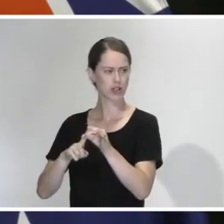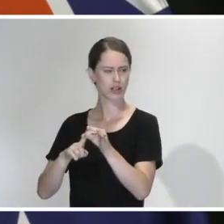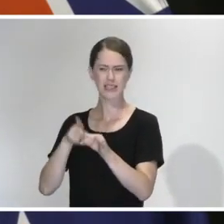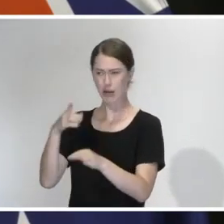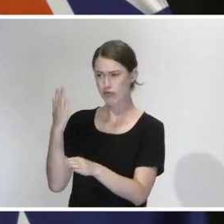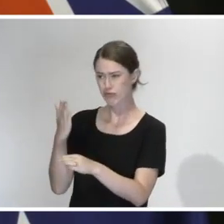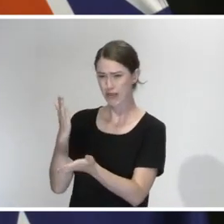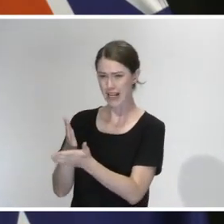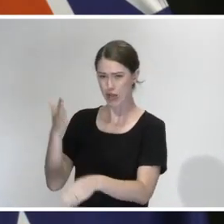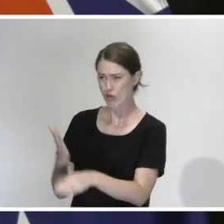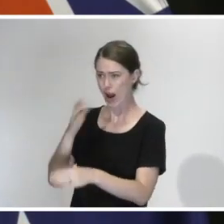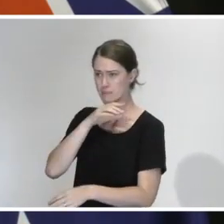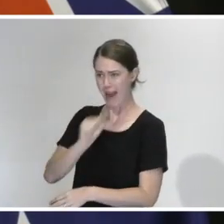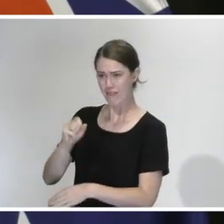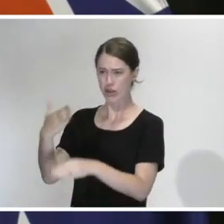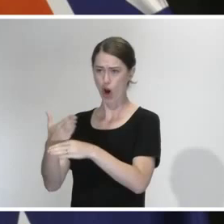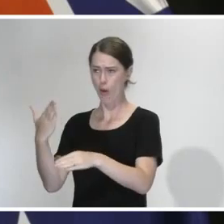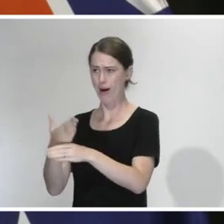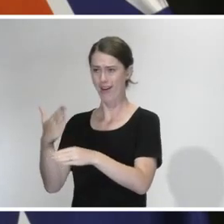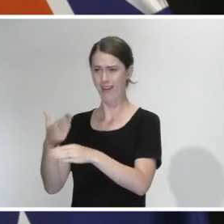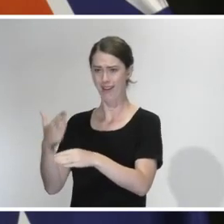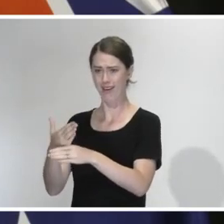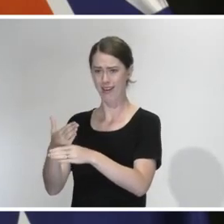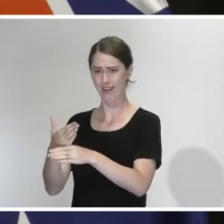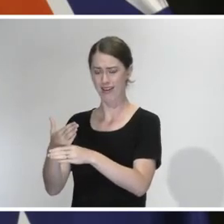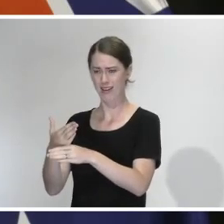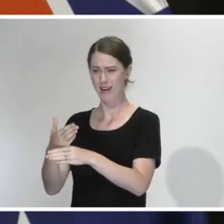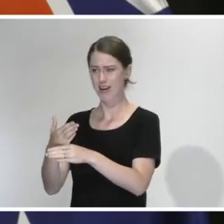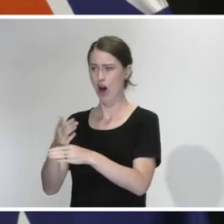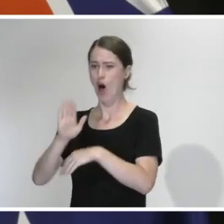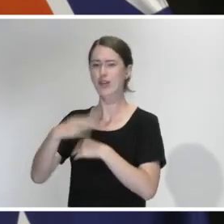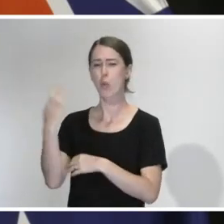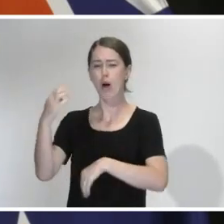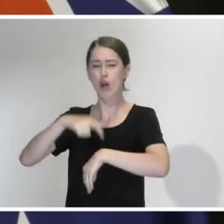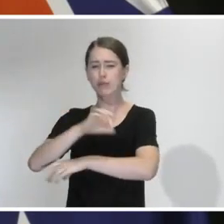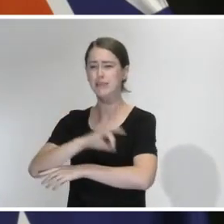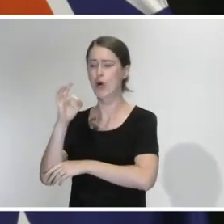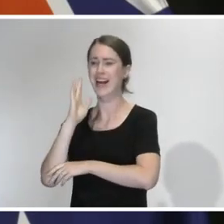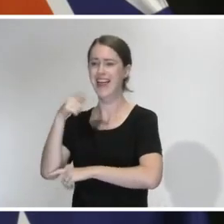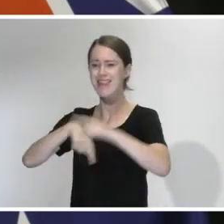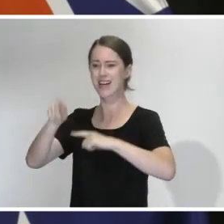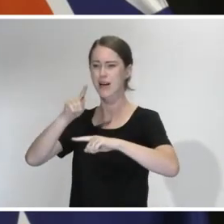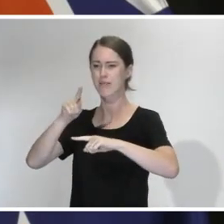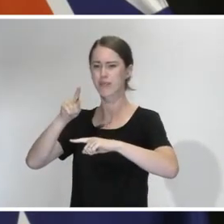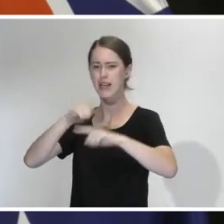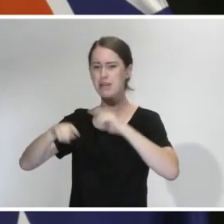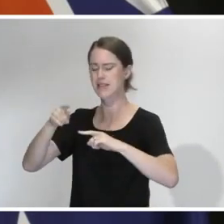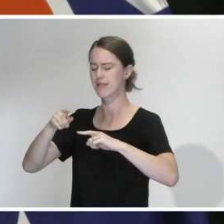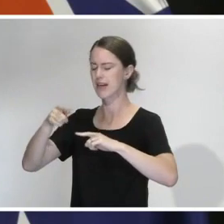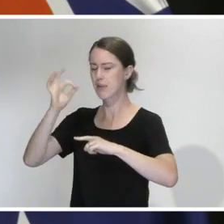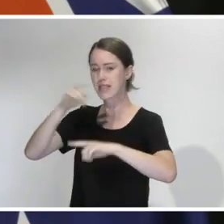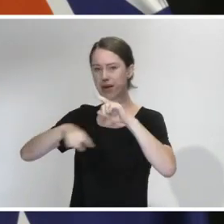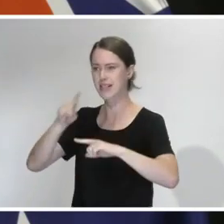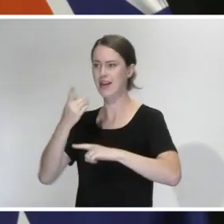guy for the job? Because we counted more than a dozen times that he had to kick to Dr Bloomfield this morning during the committee because he simply couldn't answer the questions. So is